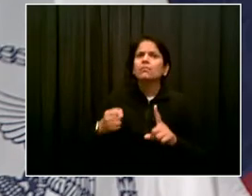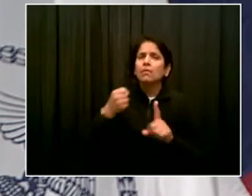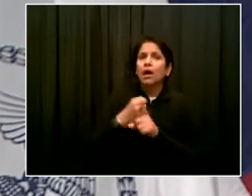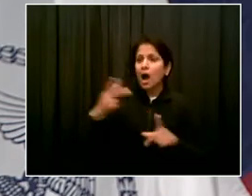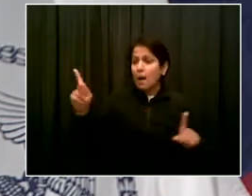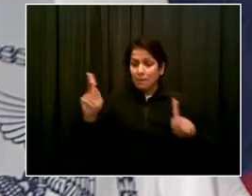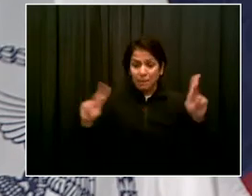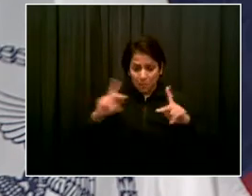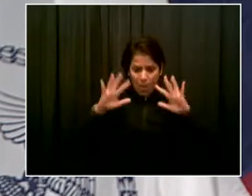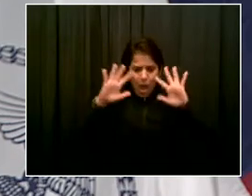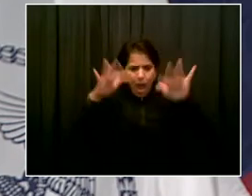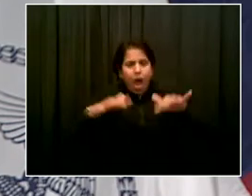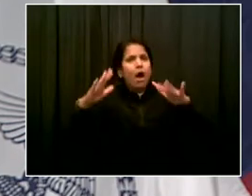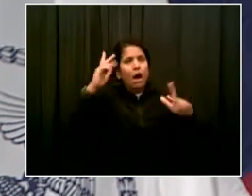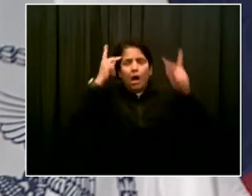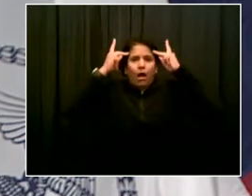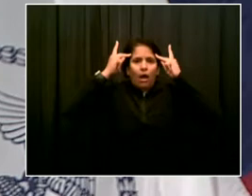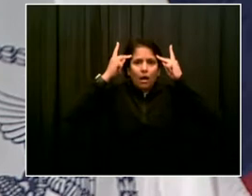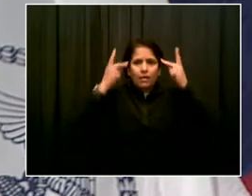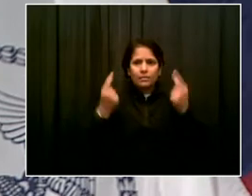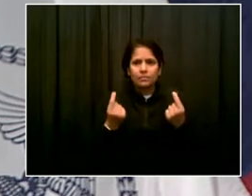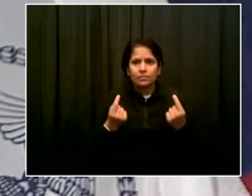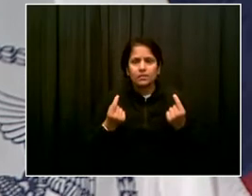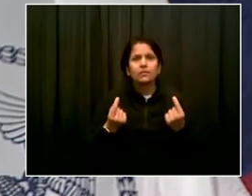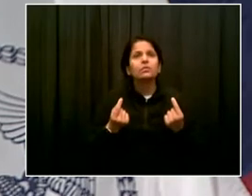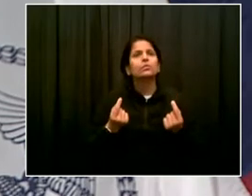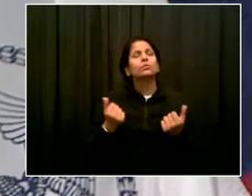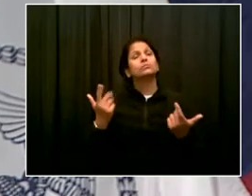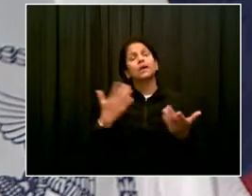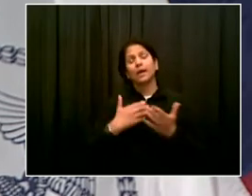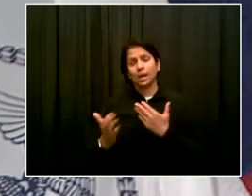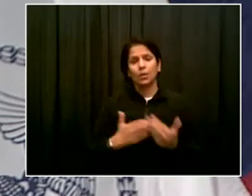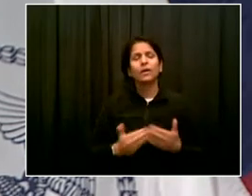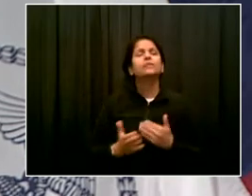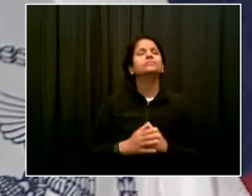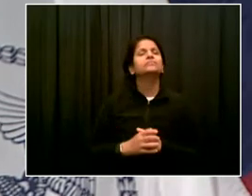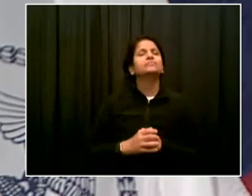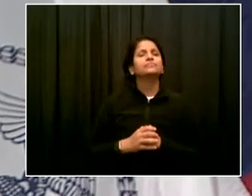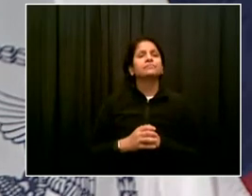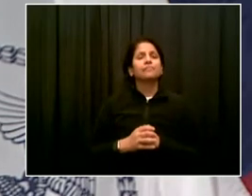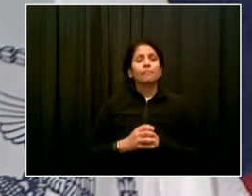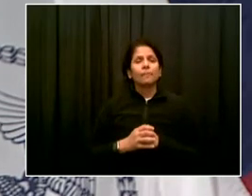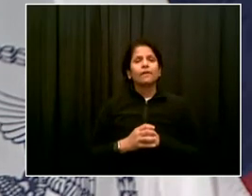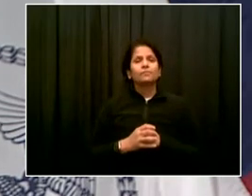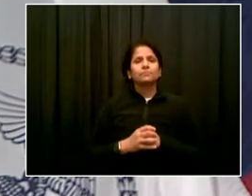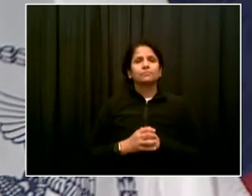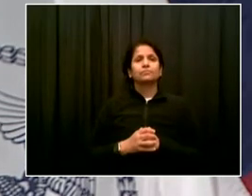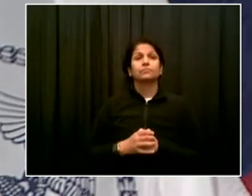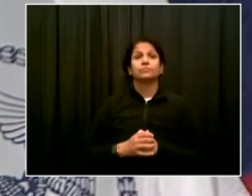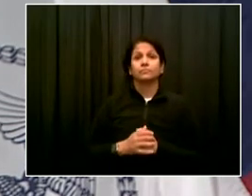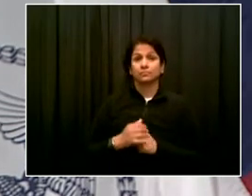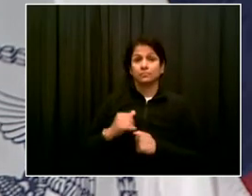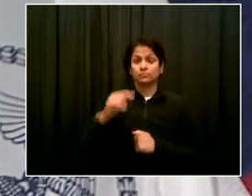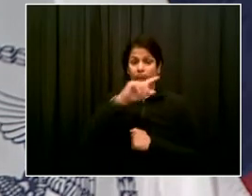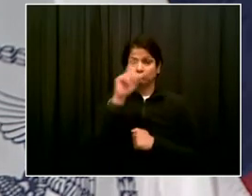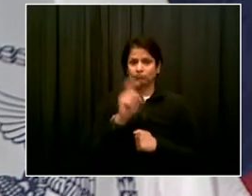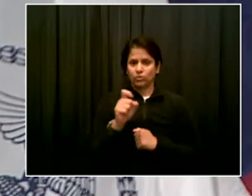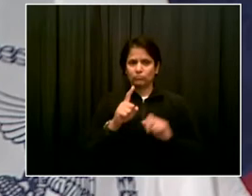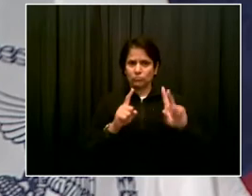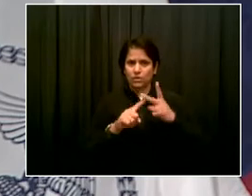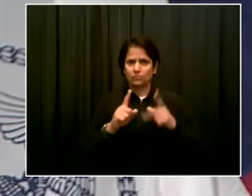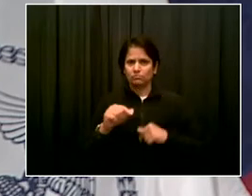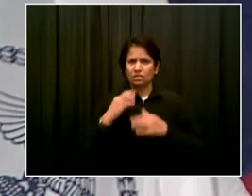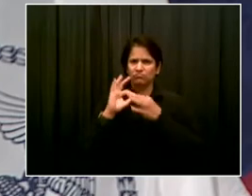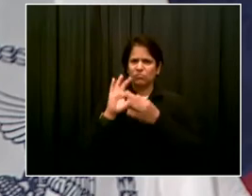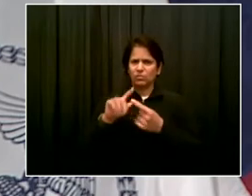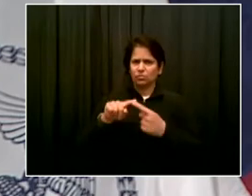the other question I've got is a follow up on a question that Andrew Siff asked yesterday about these lower